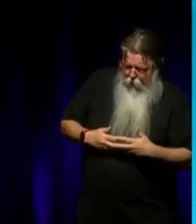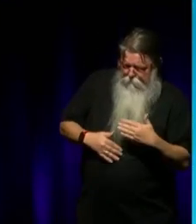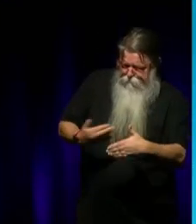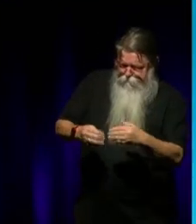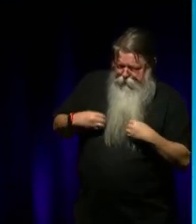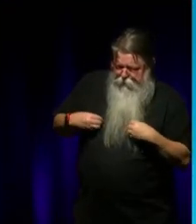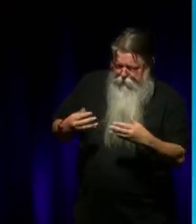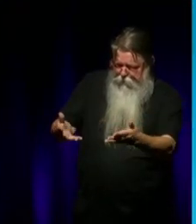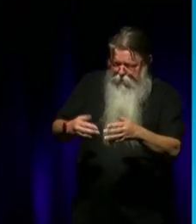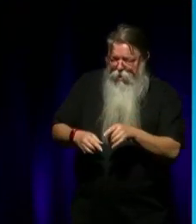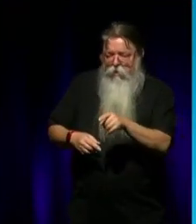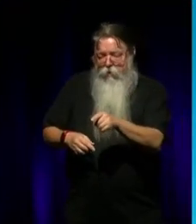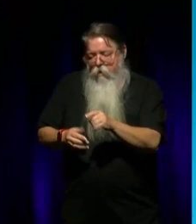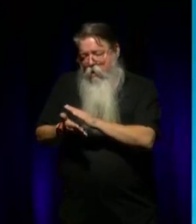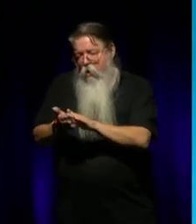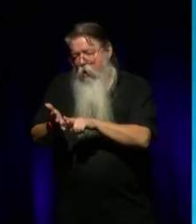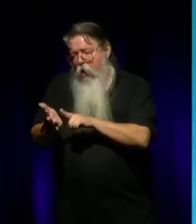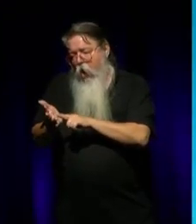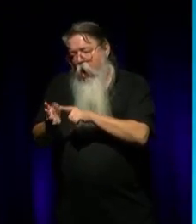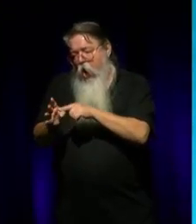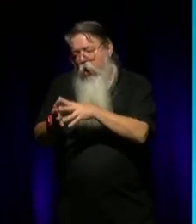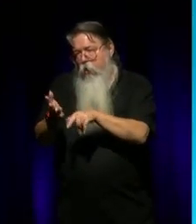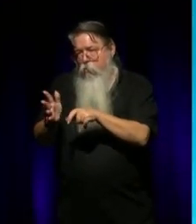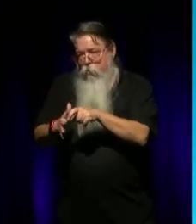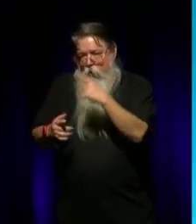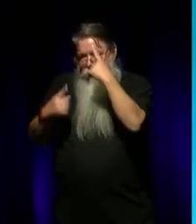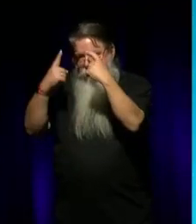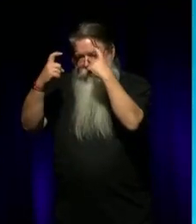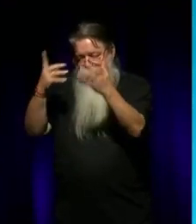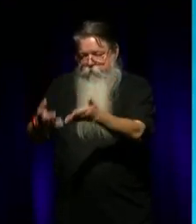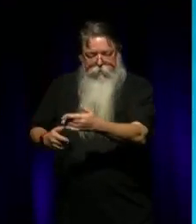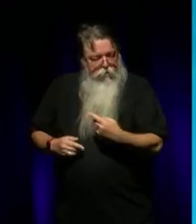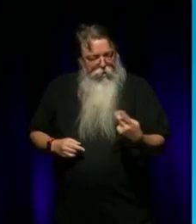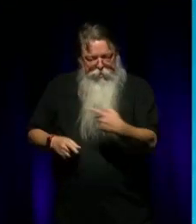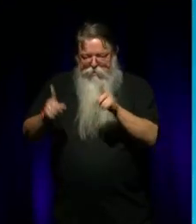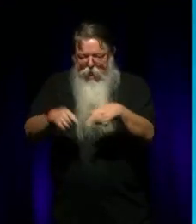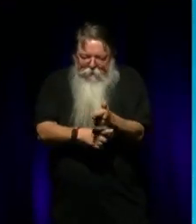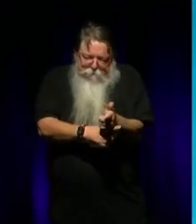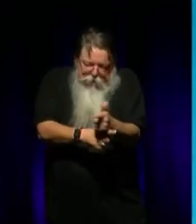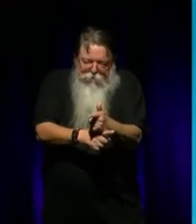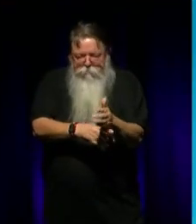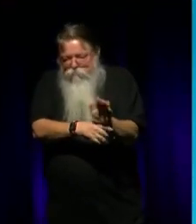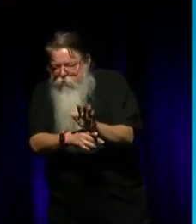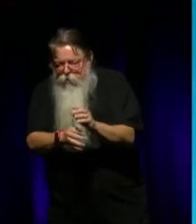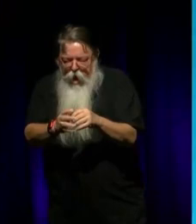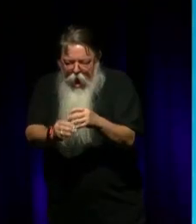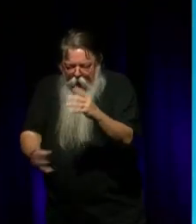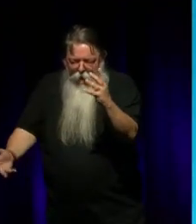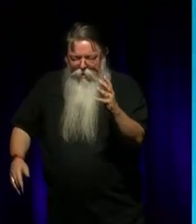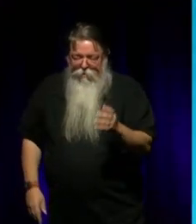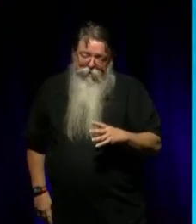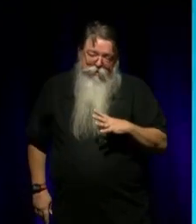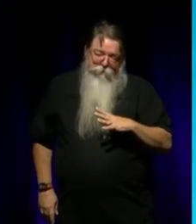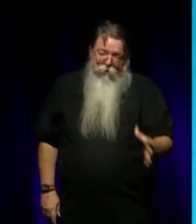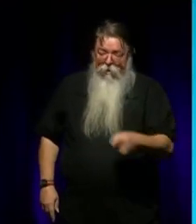so he had the Hollywood version, that we would, um, move, move into film and do all of this, but you know what, that's fine, it's just lovely to